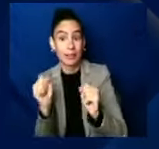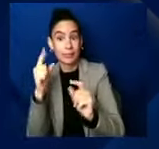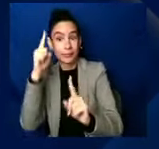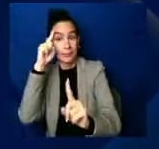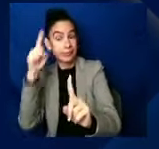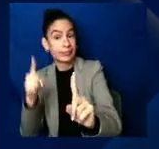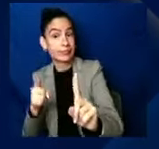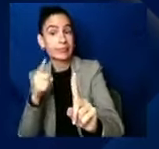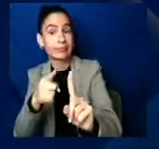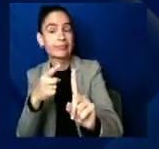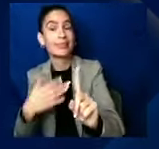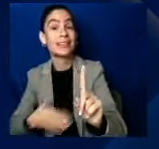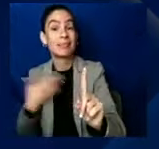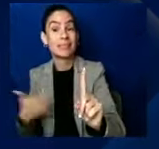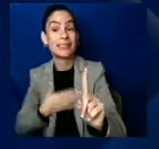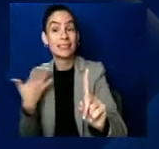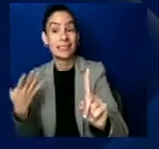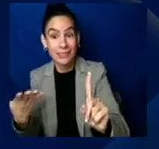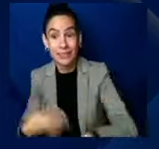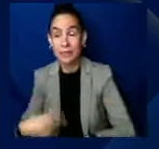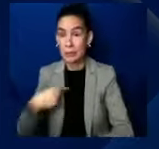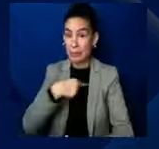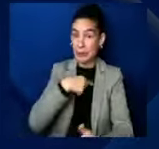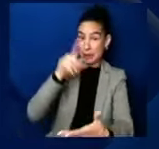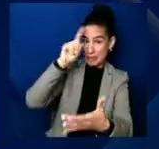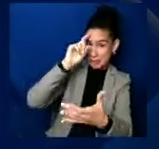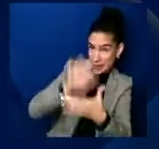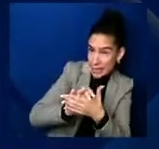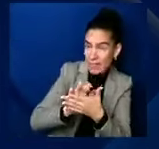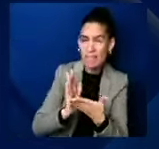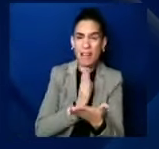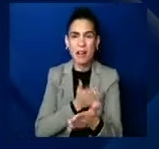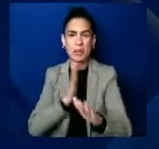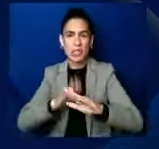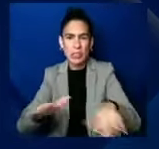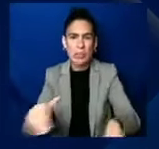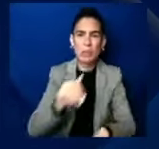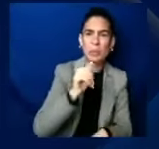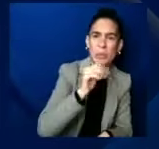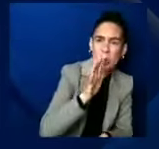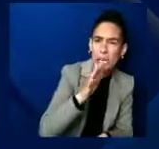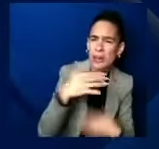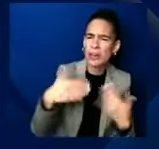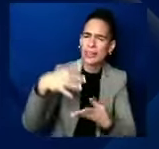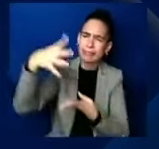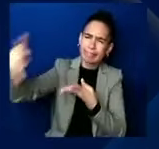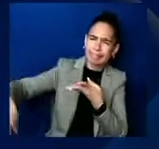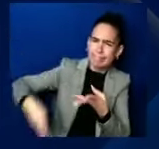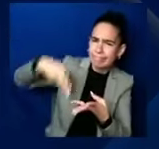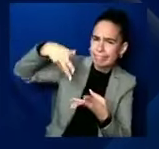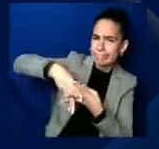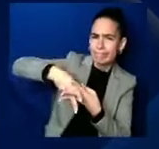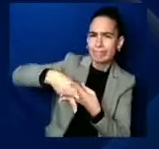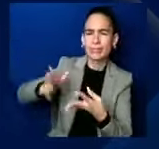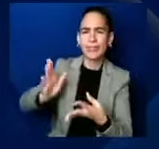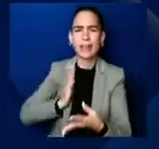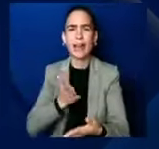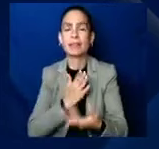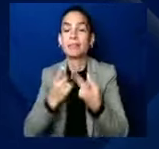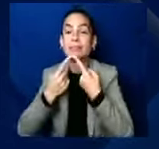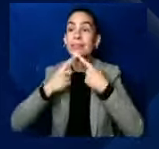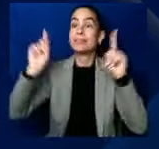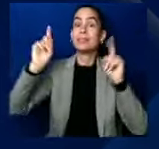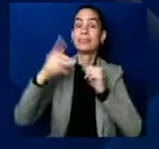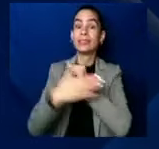mothers are sacrosanct to our ideas of a successful nation, then we all have to be concerned about these issues.